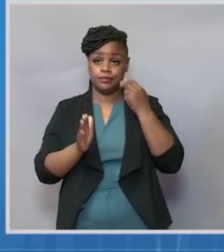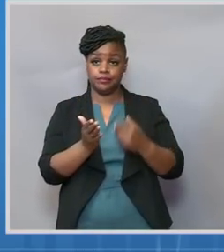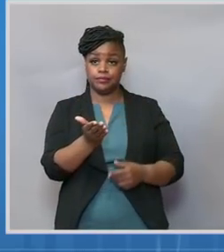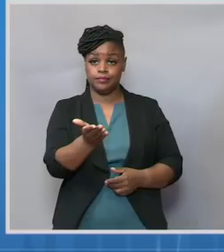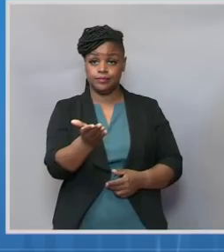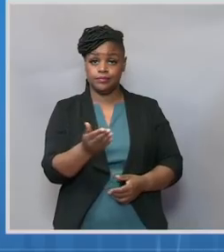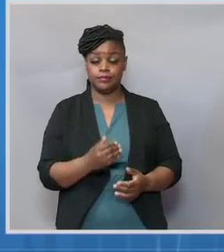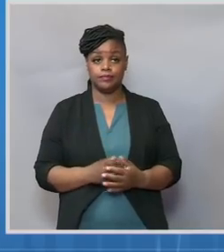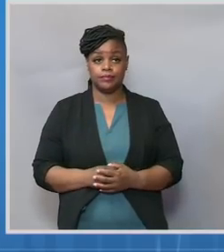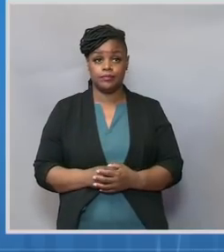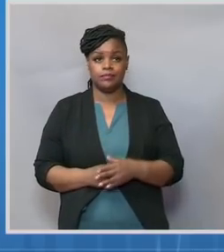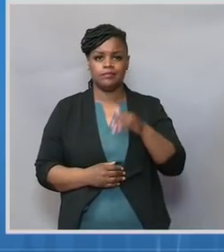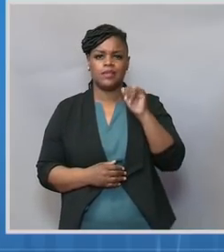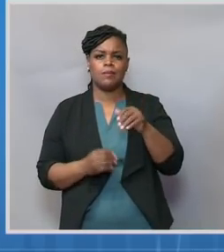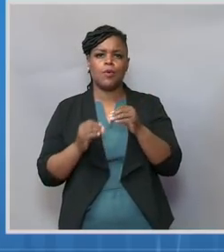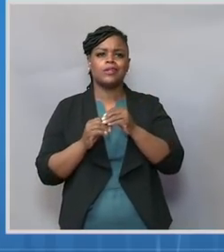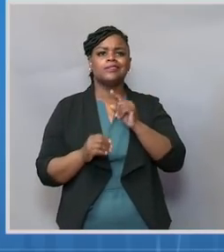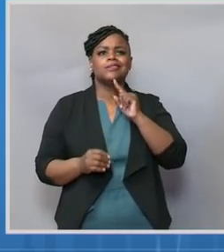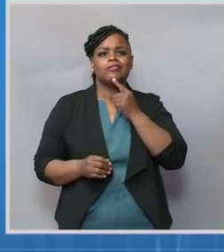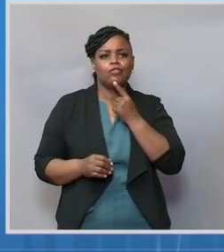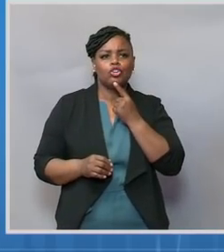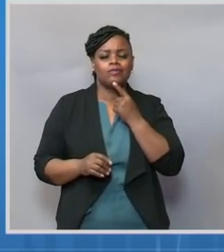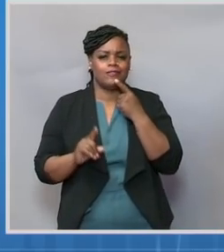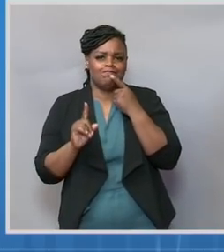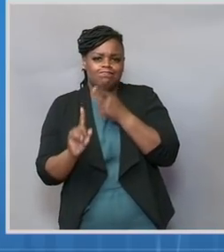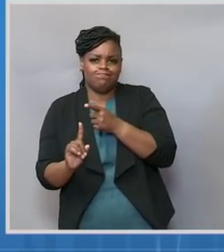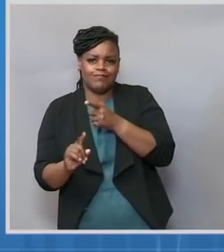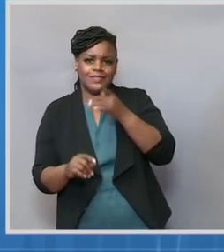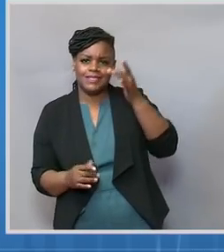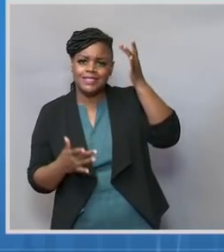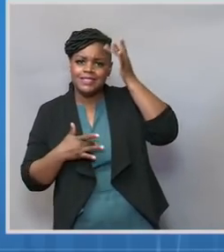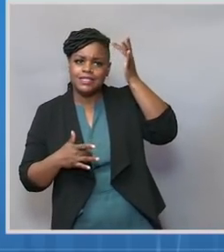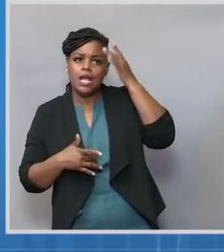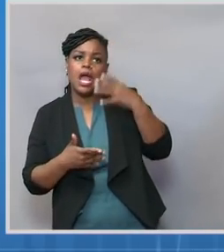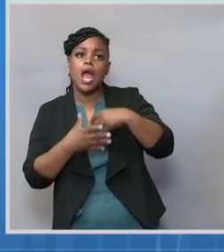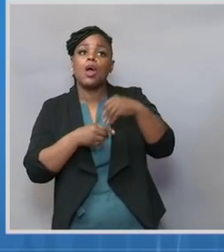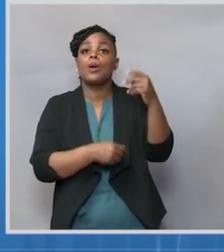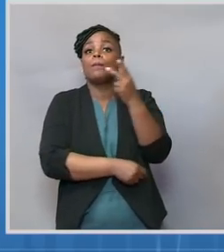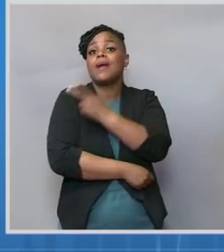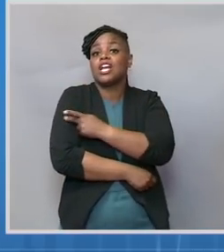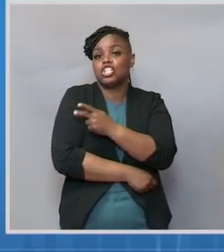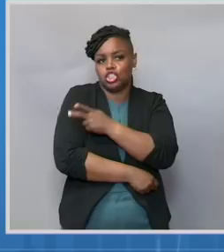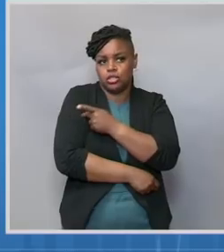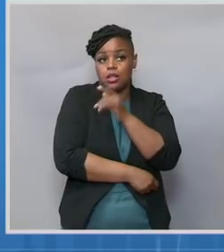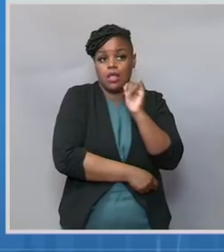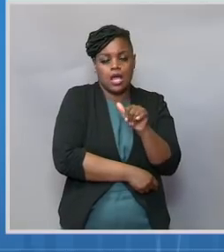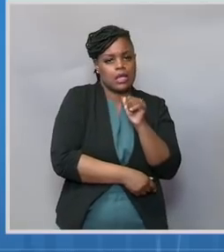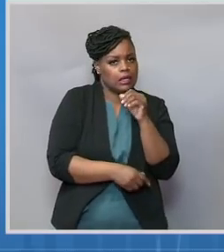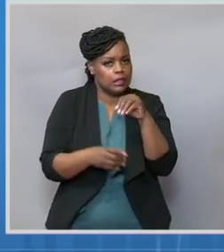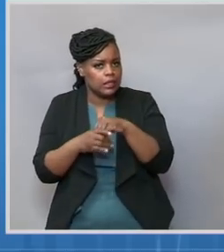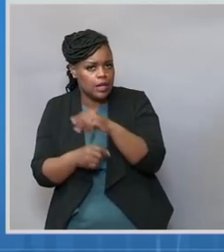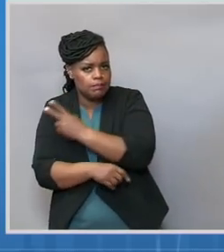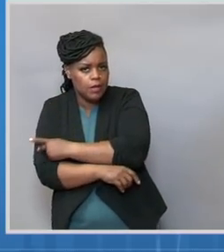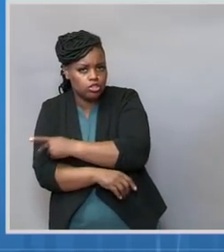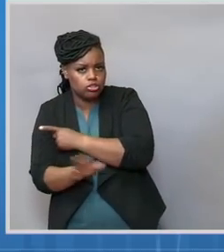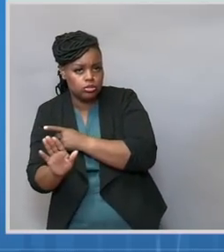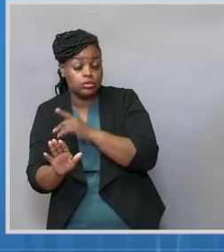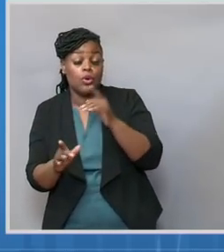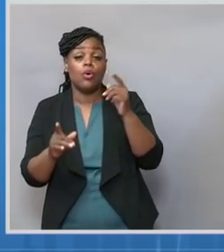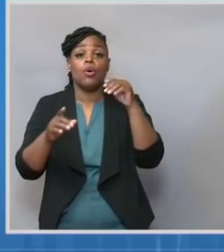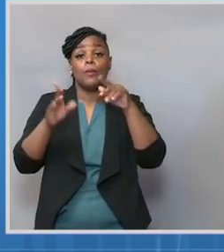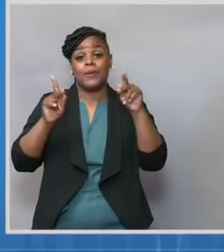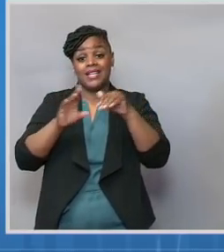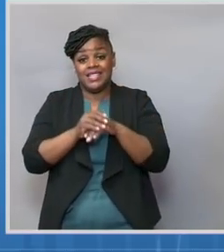severity from people as outpatients who are not hospitalized, to people who are hospitalized but don't require